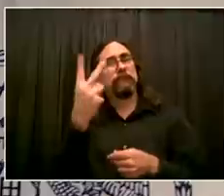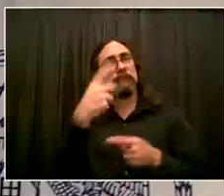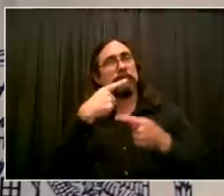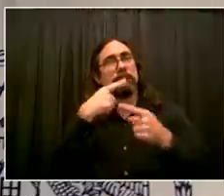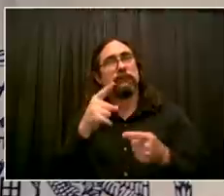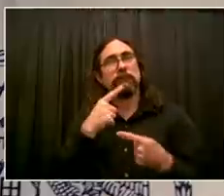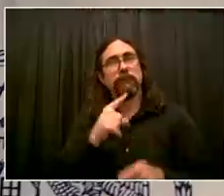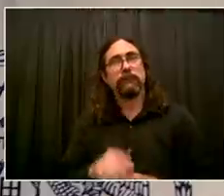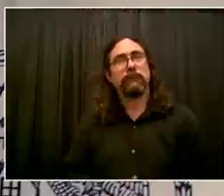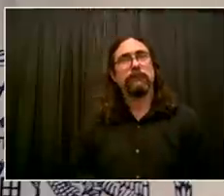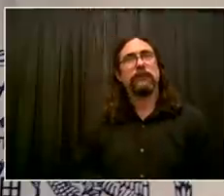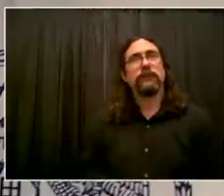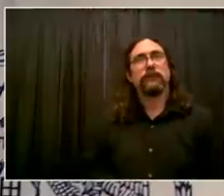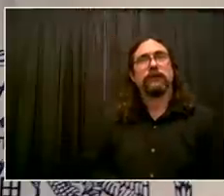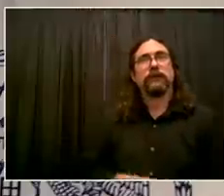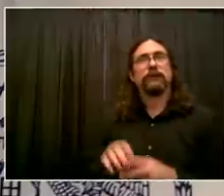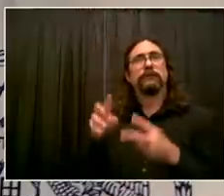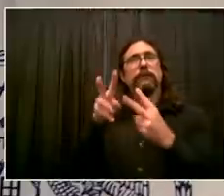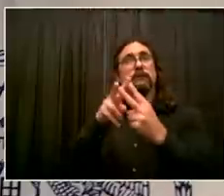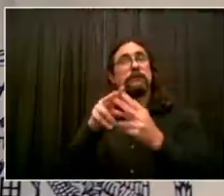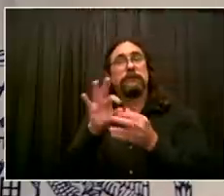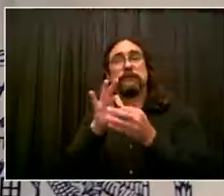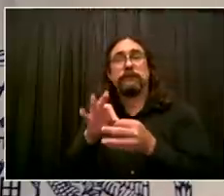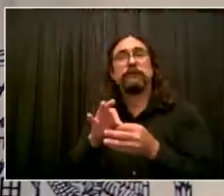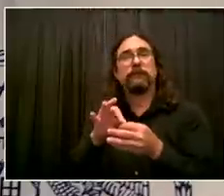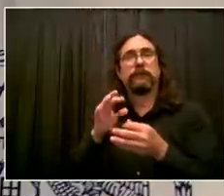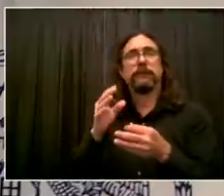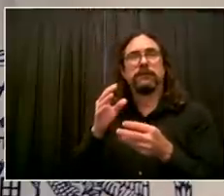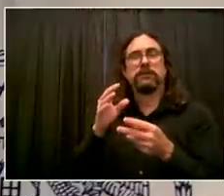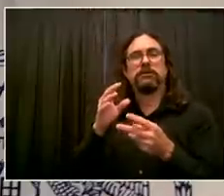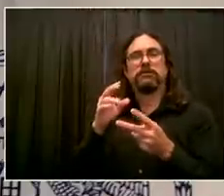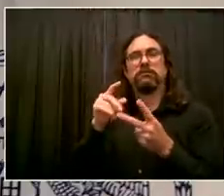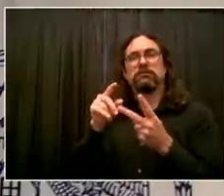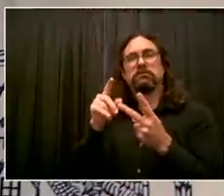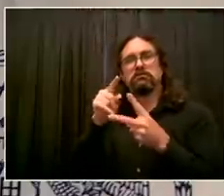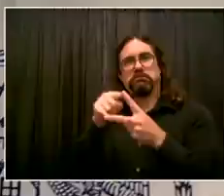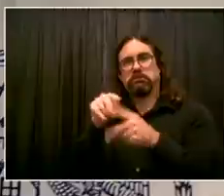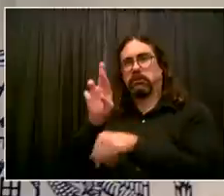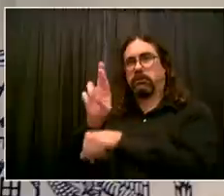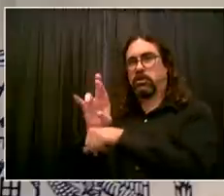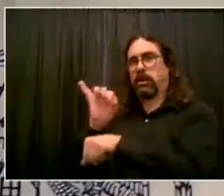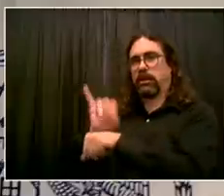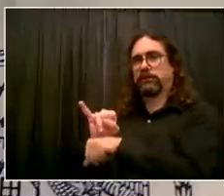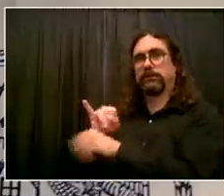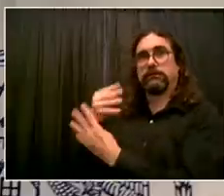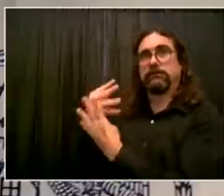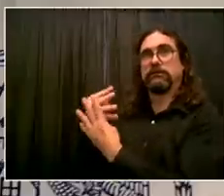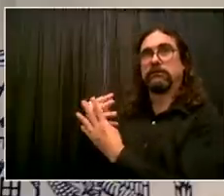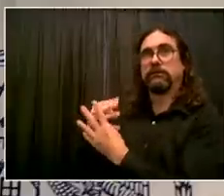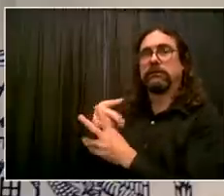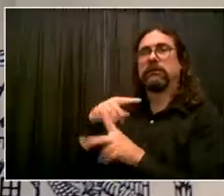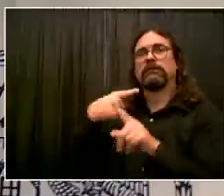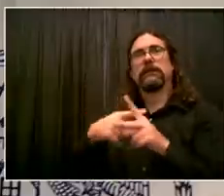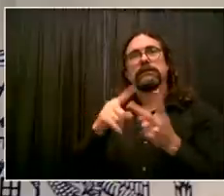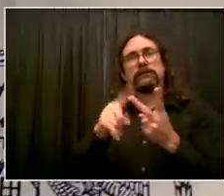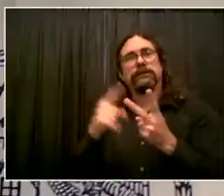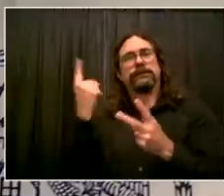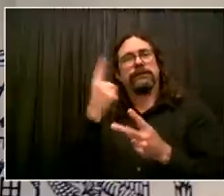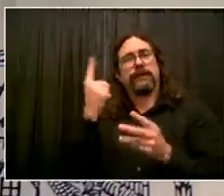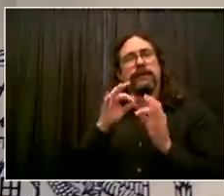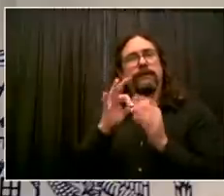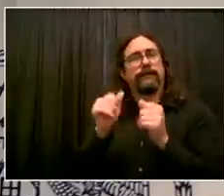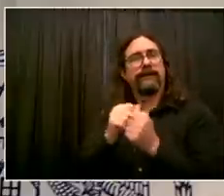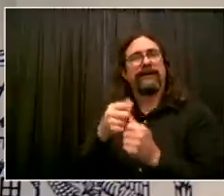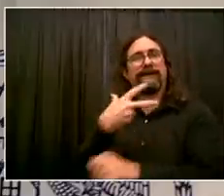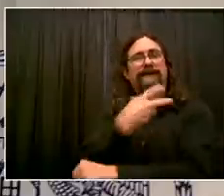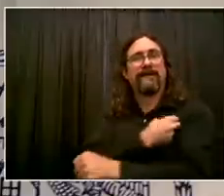want to share with you about the key to NYC vaccine mandate. On Rikers Island, we